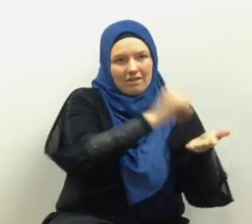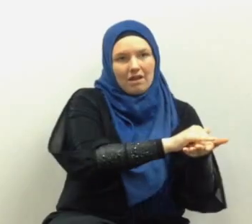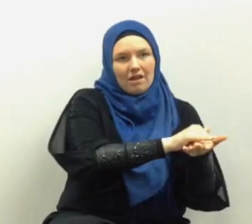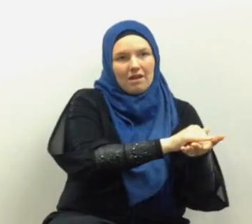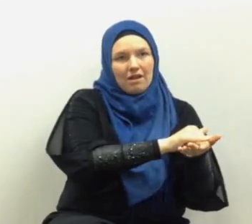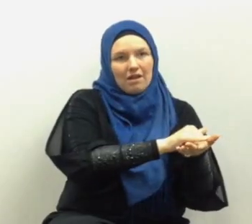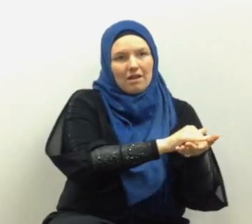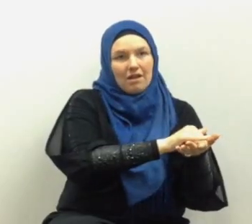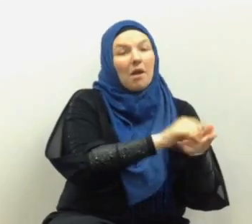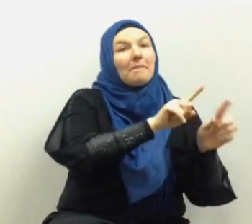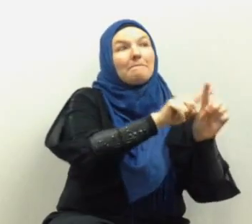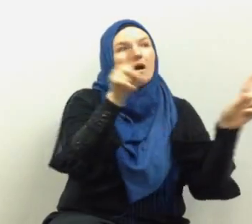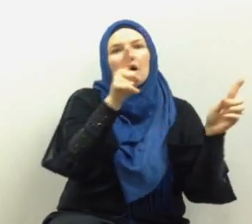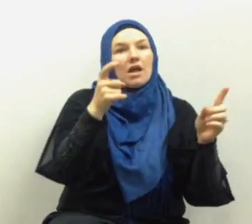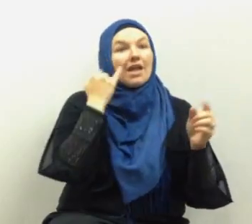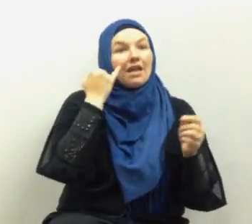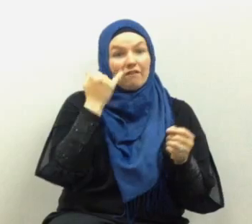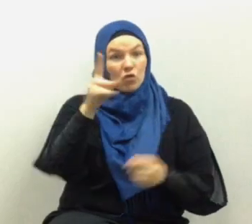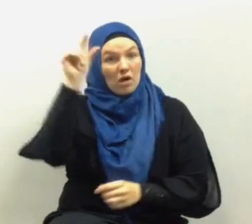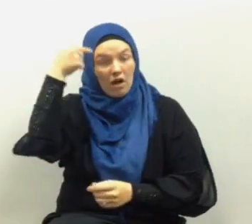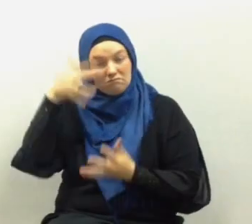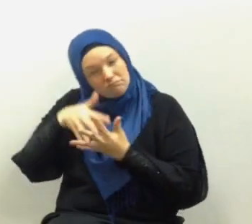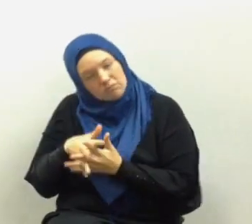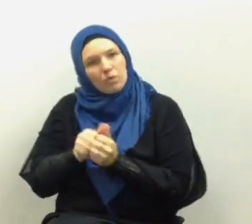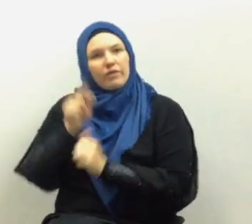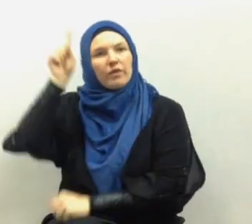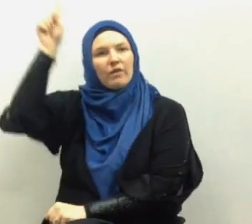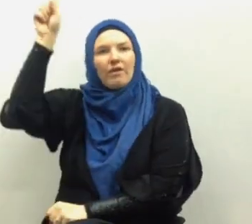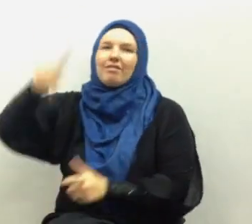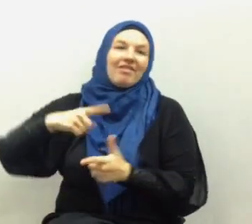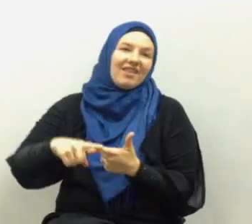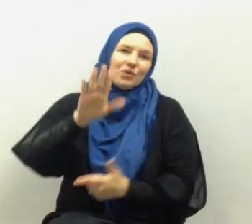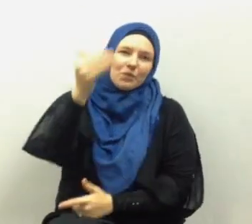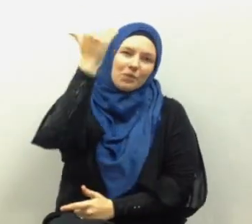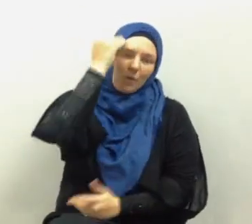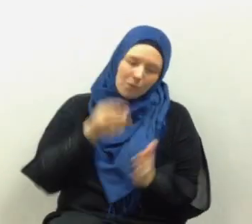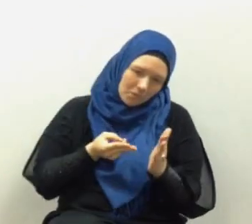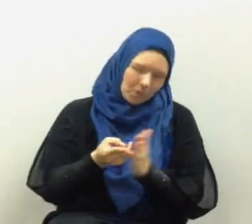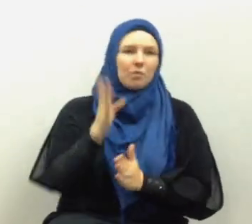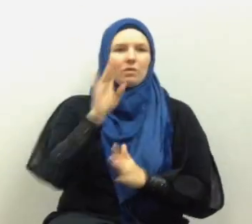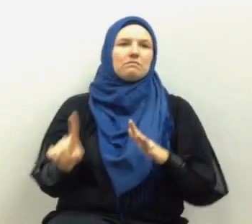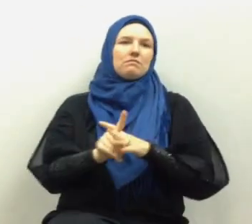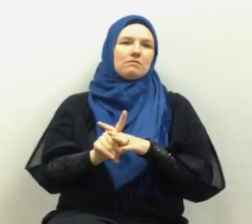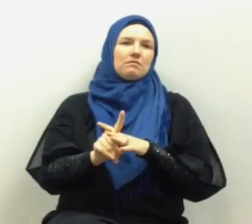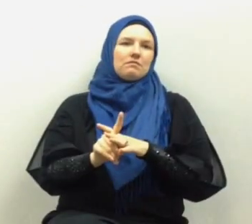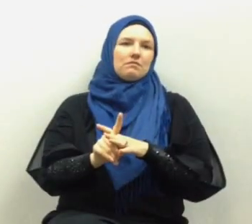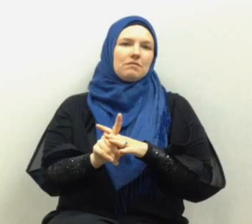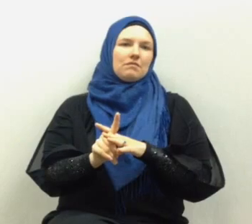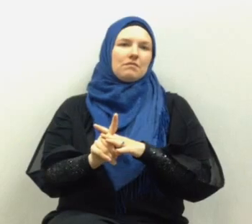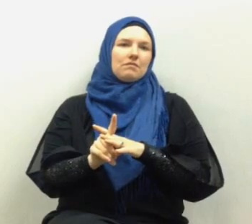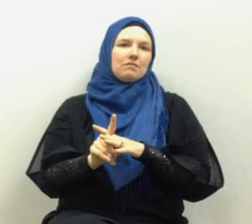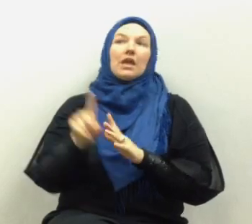unless it's rooted in your submission to Allah then you know that his